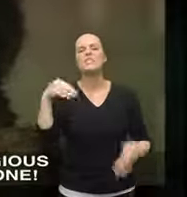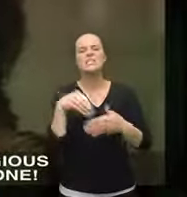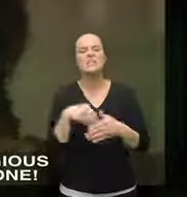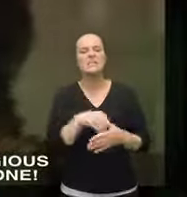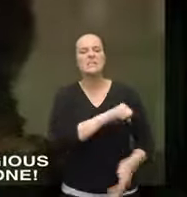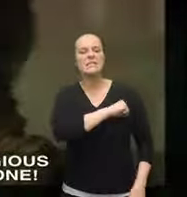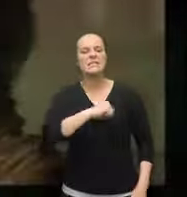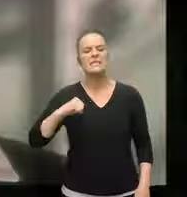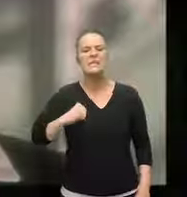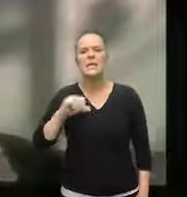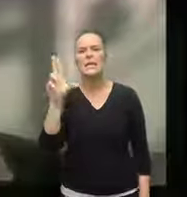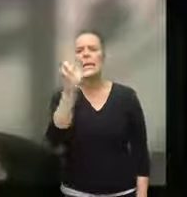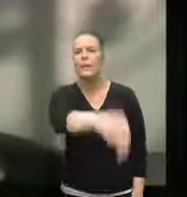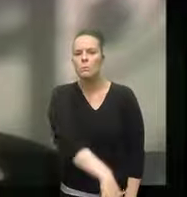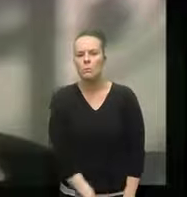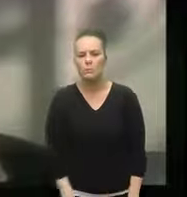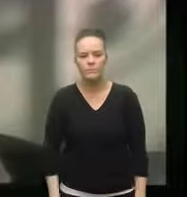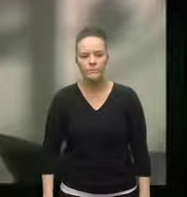none